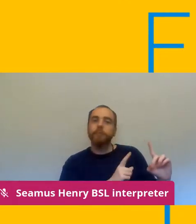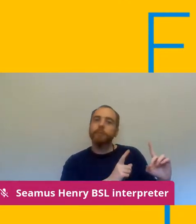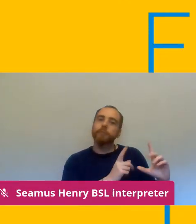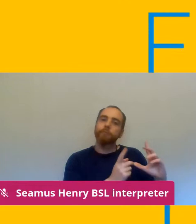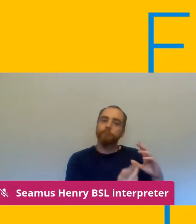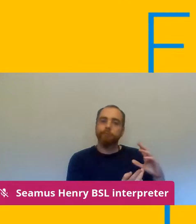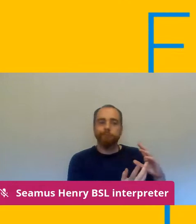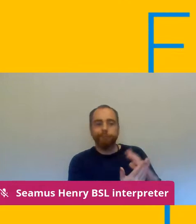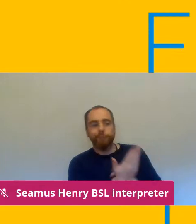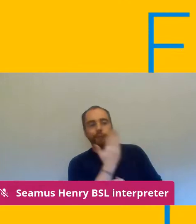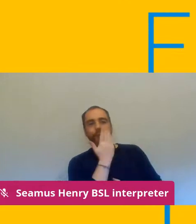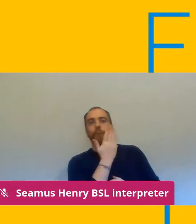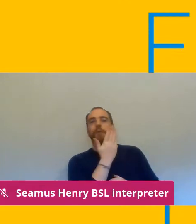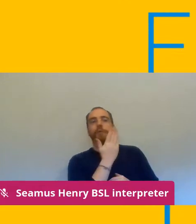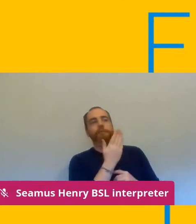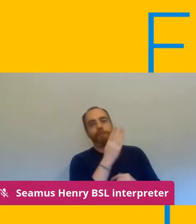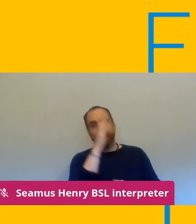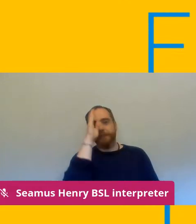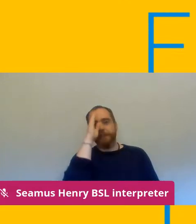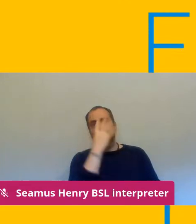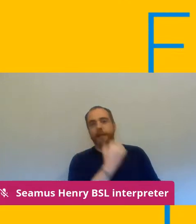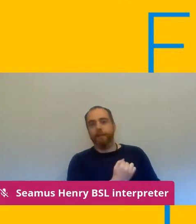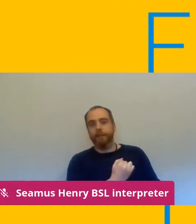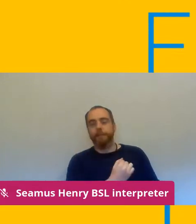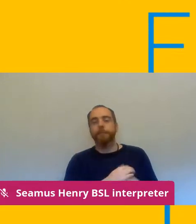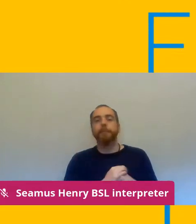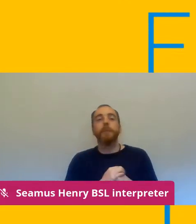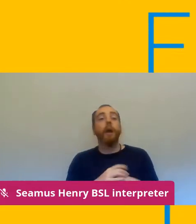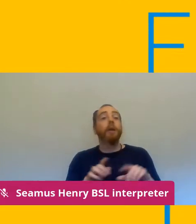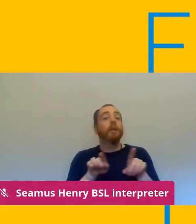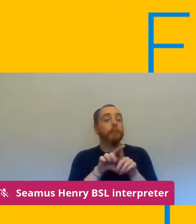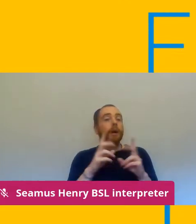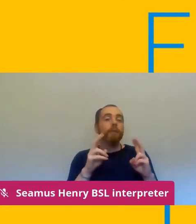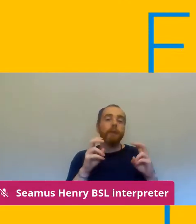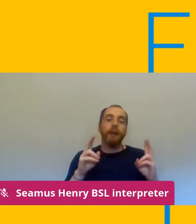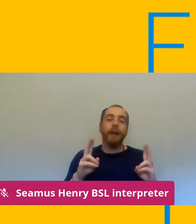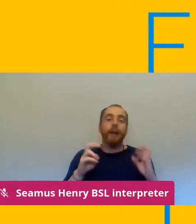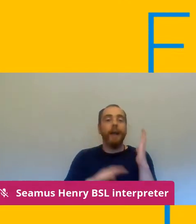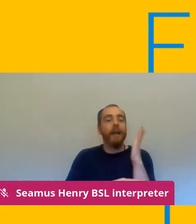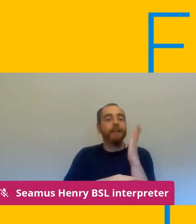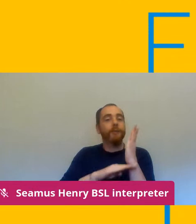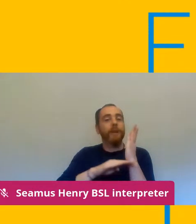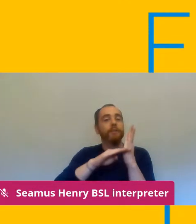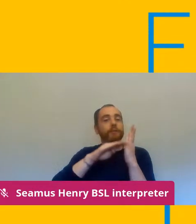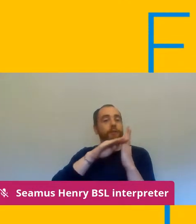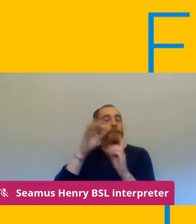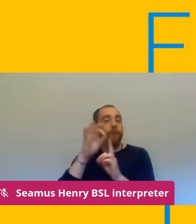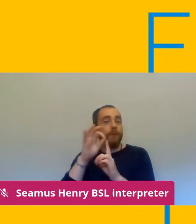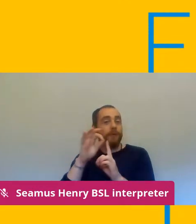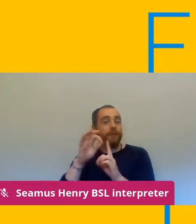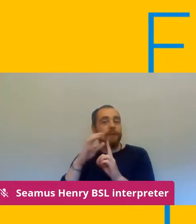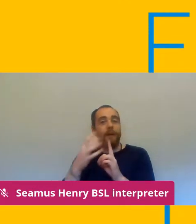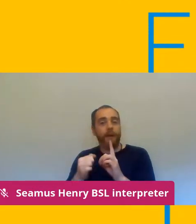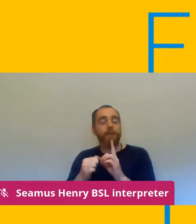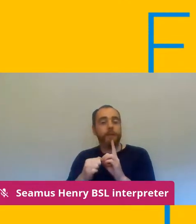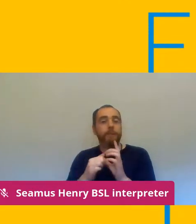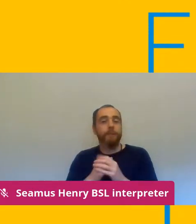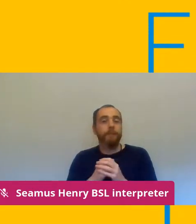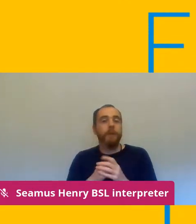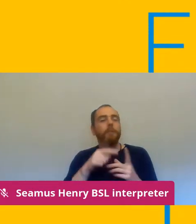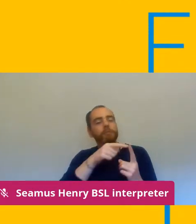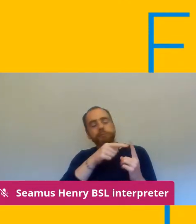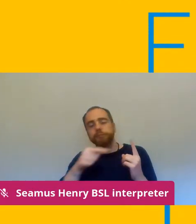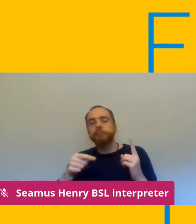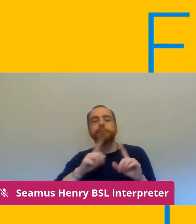we've also got a series of escalation points and different steps that branches can take depending on the different circumstances